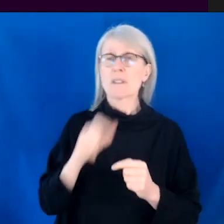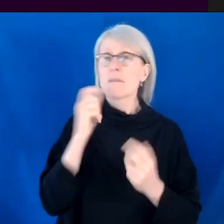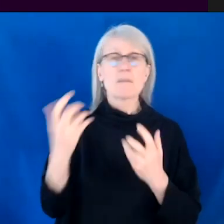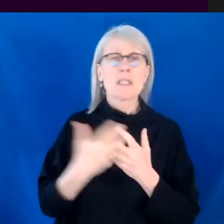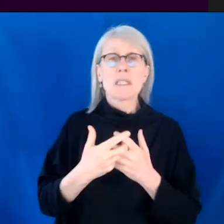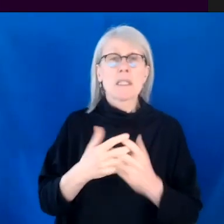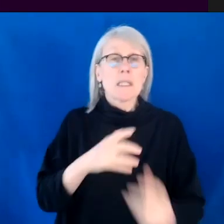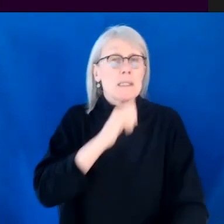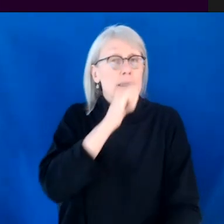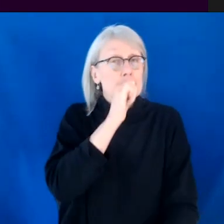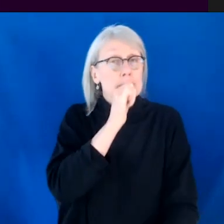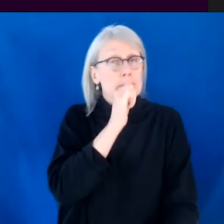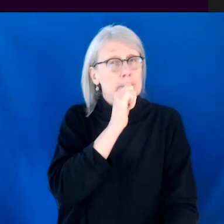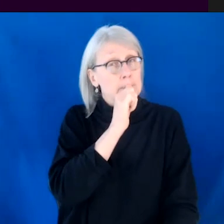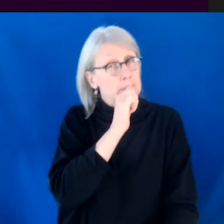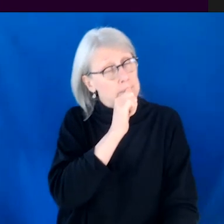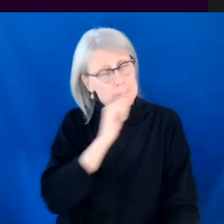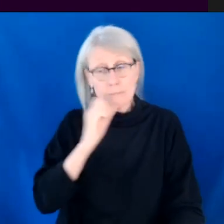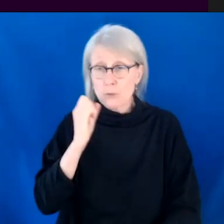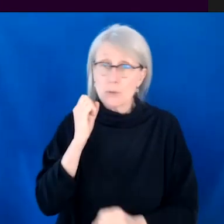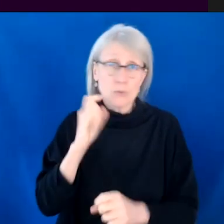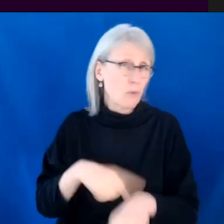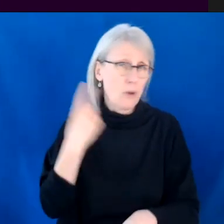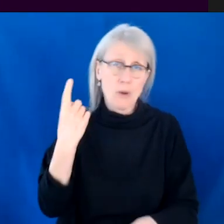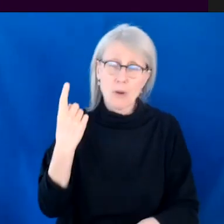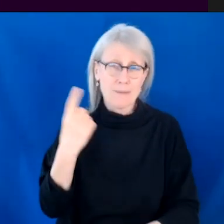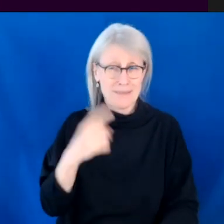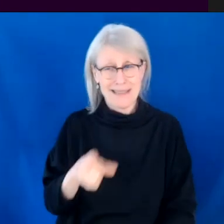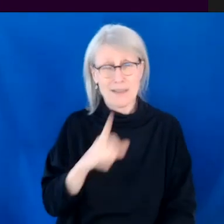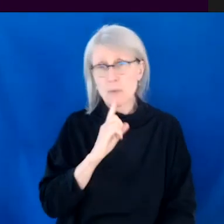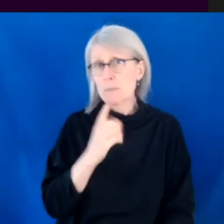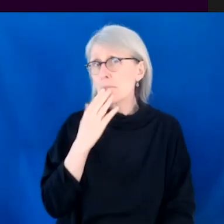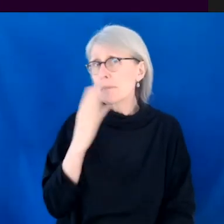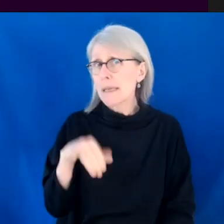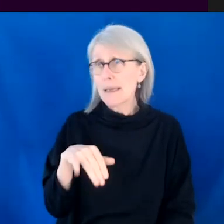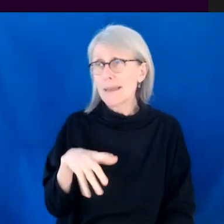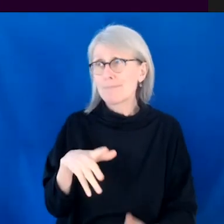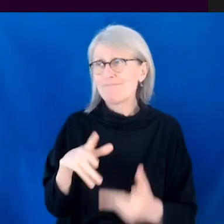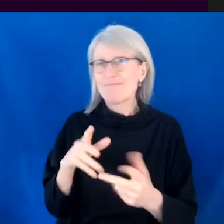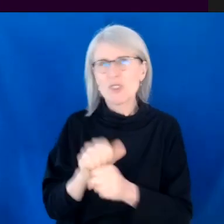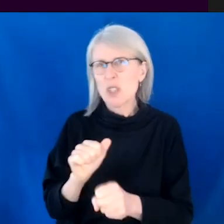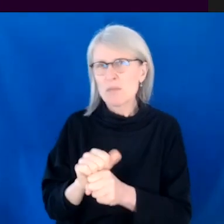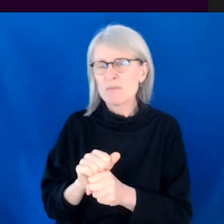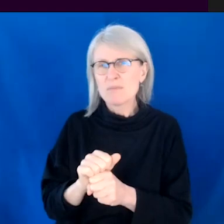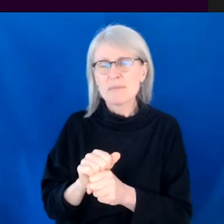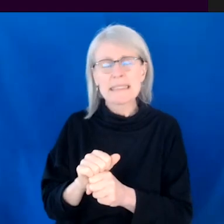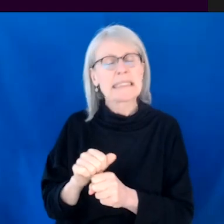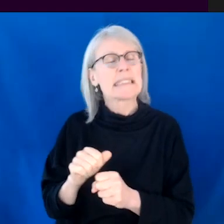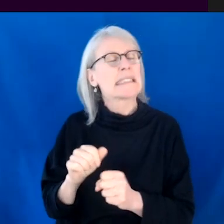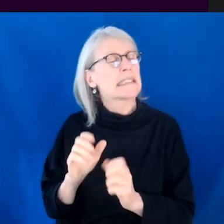stayed for so long, even though it was a bad situation and kind of, I think allowed